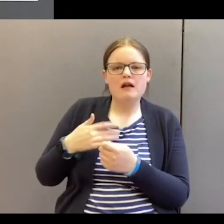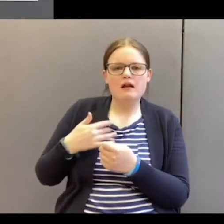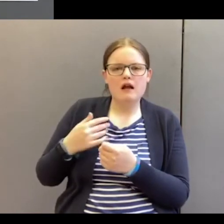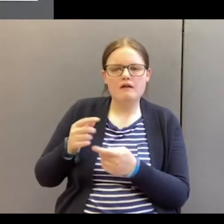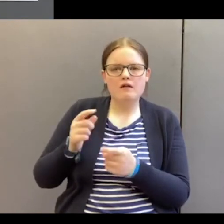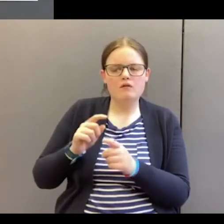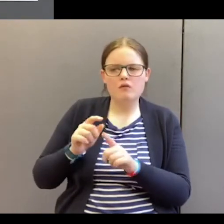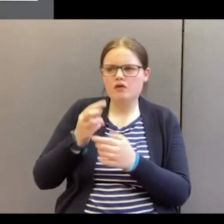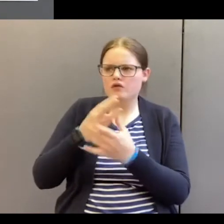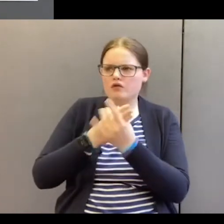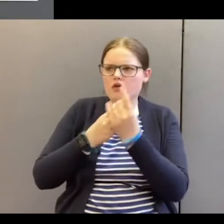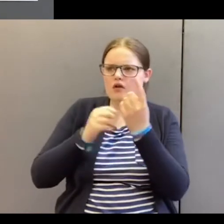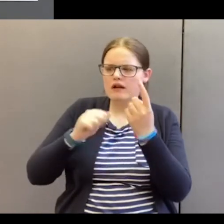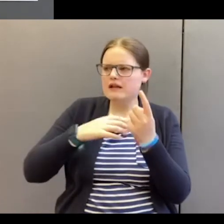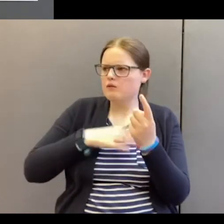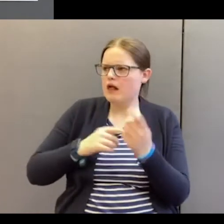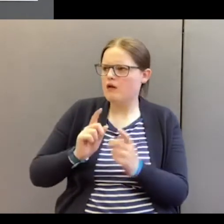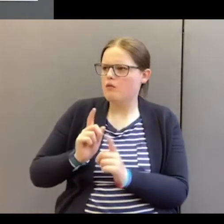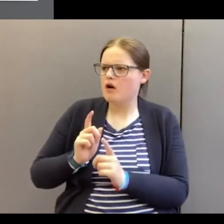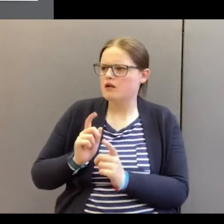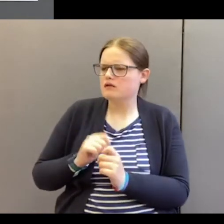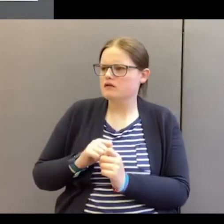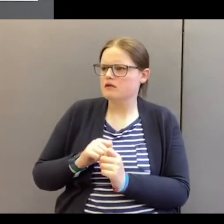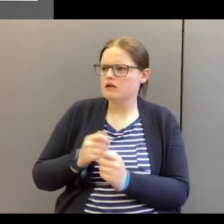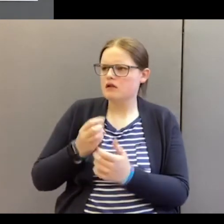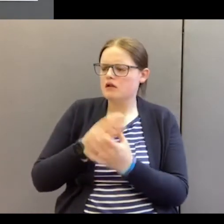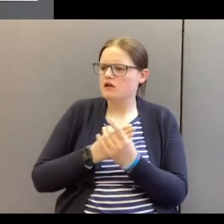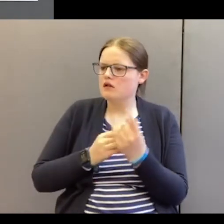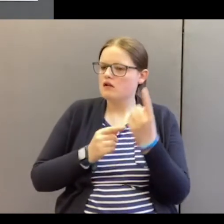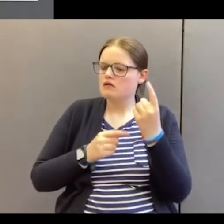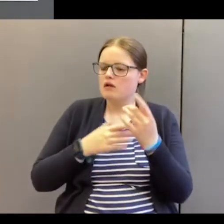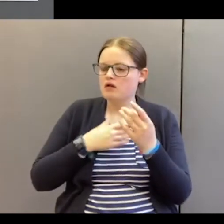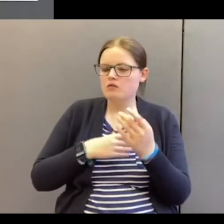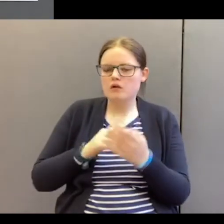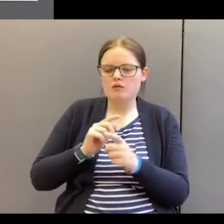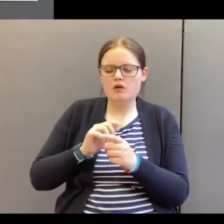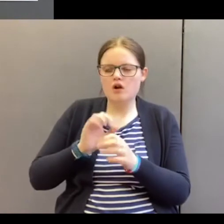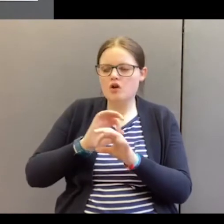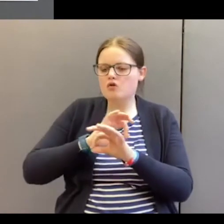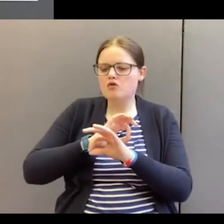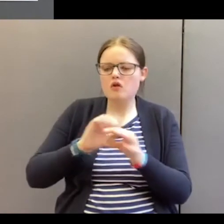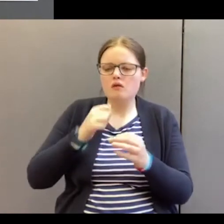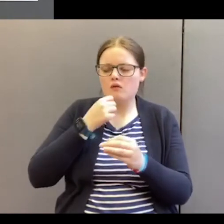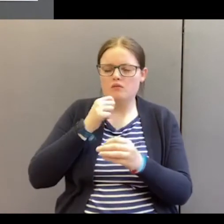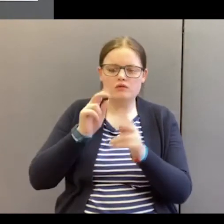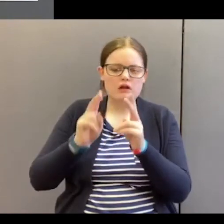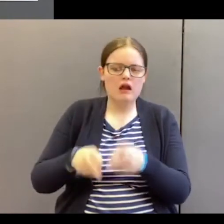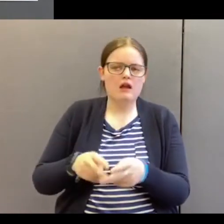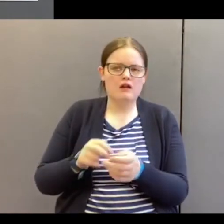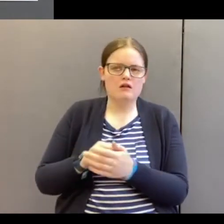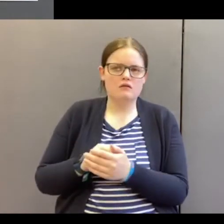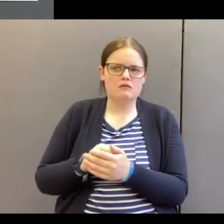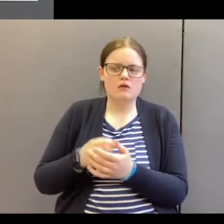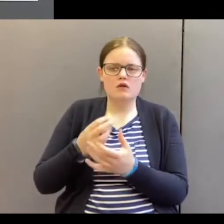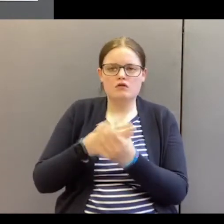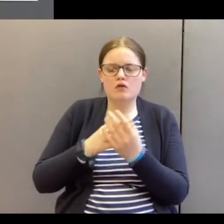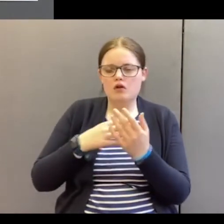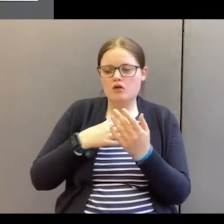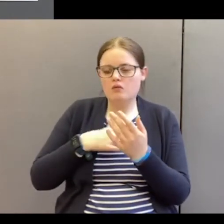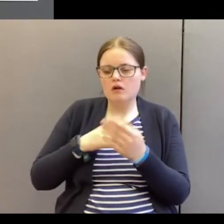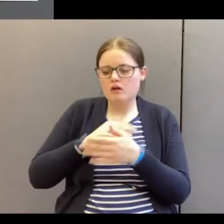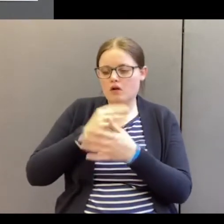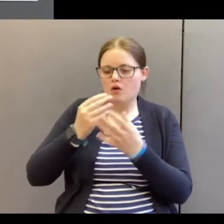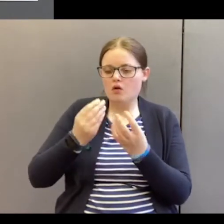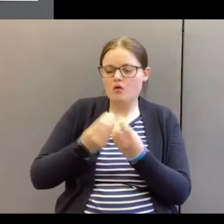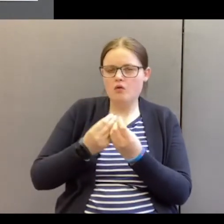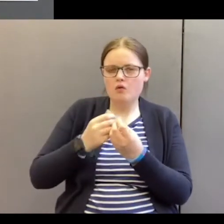of God? God's will is that no one should perish. God's will is that all might